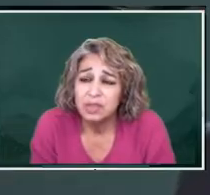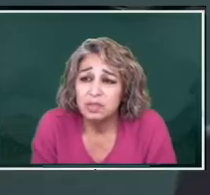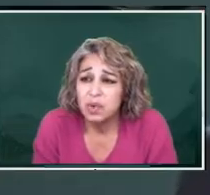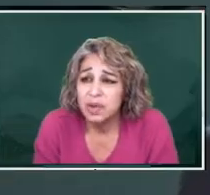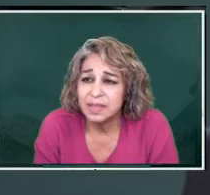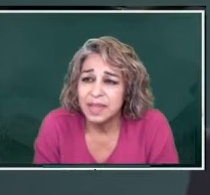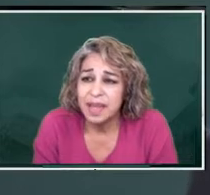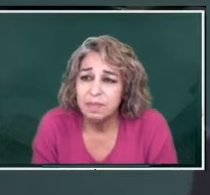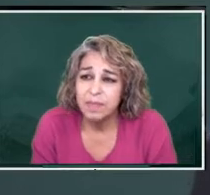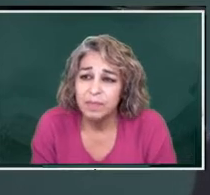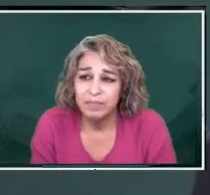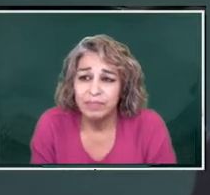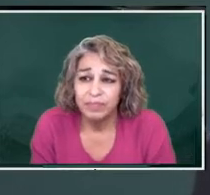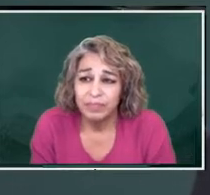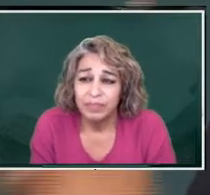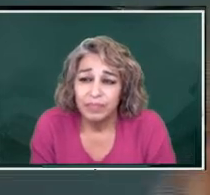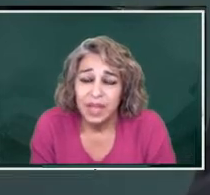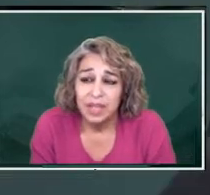do more of the same?